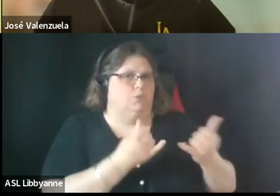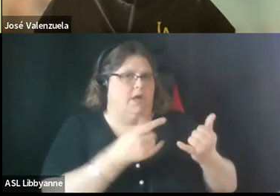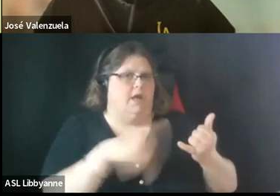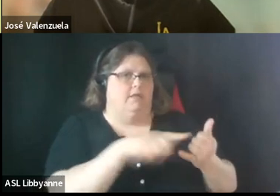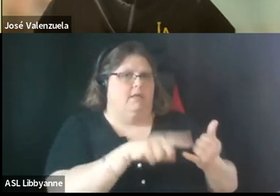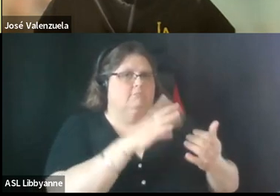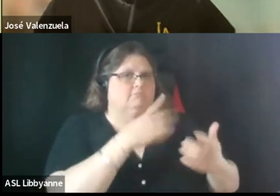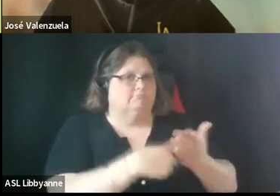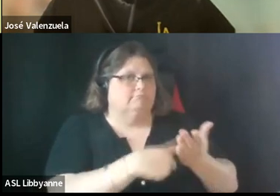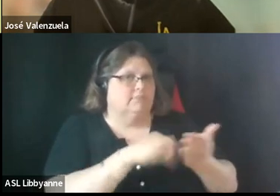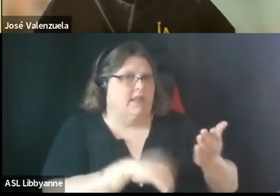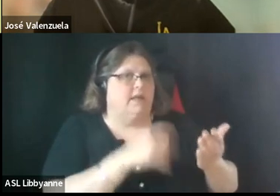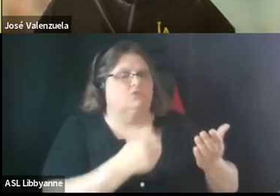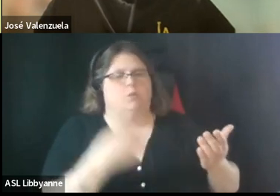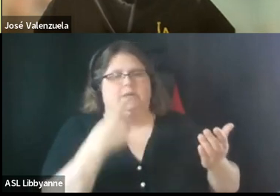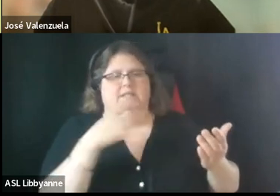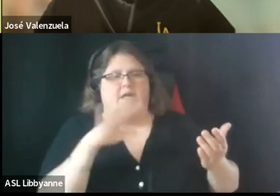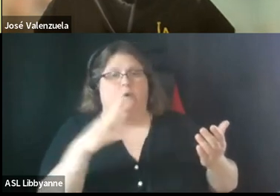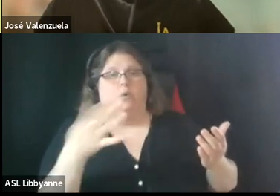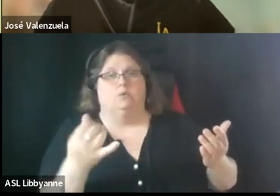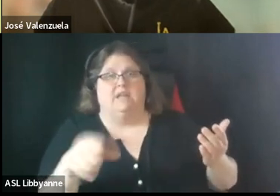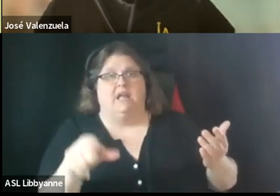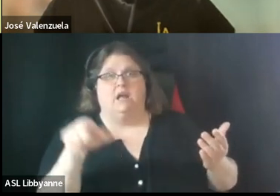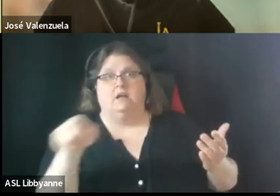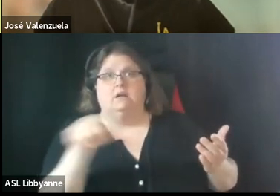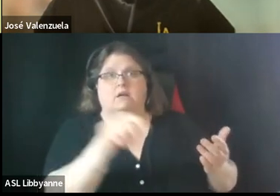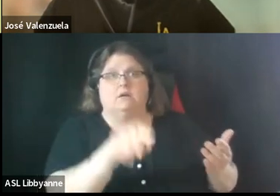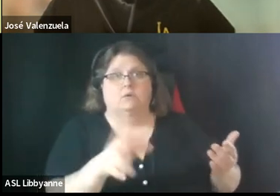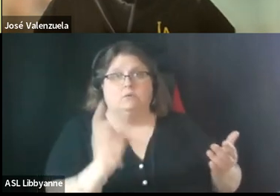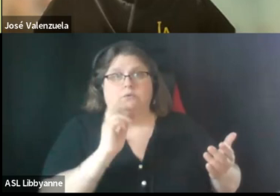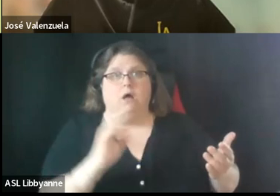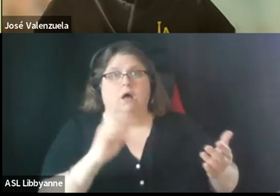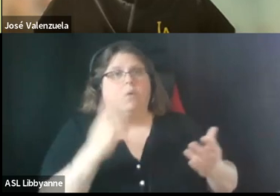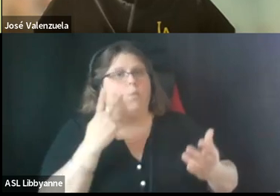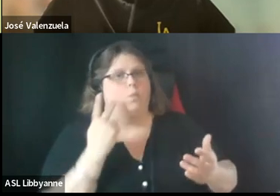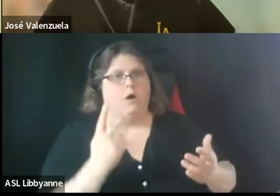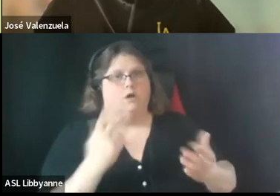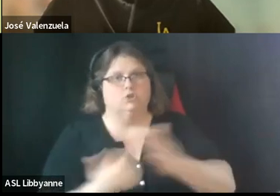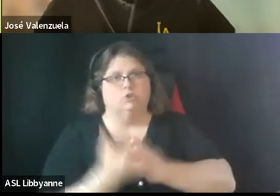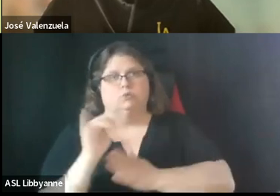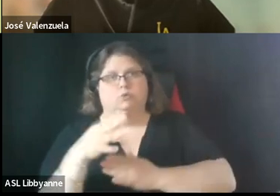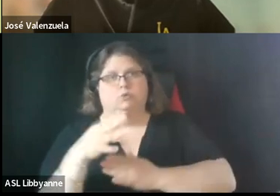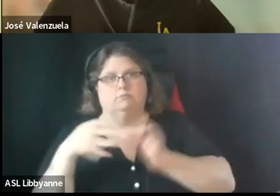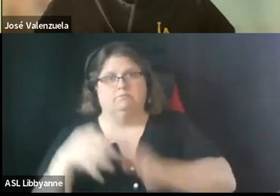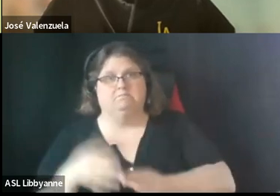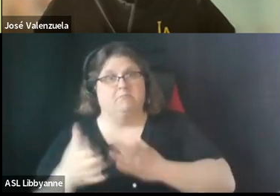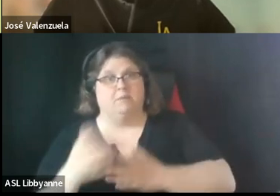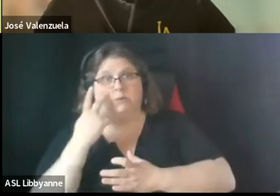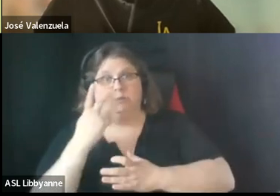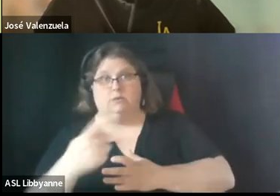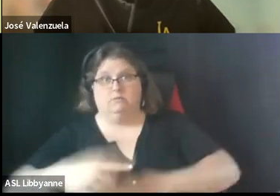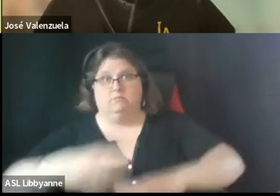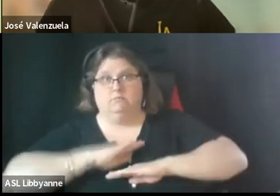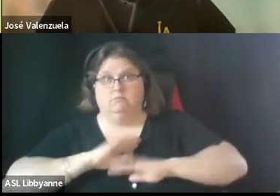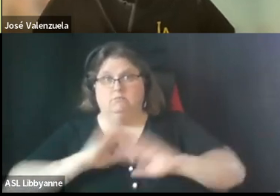our participant today to um to take a look with us as we go through the job description uh we believe that we